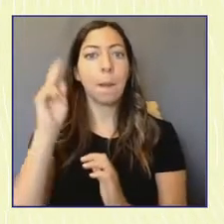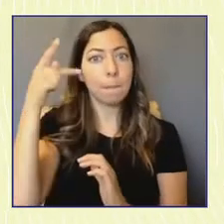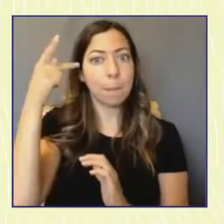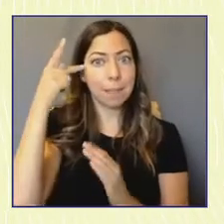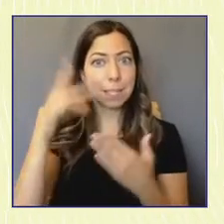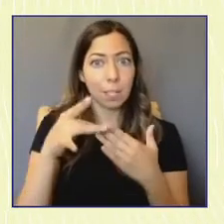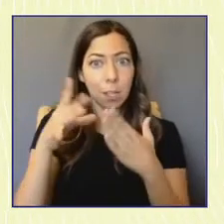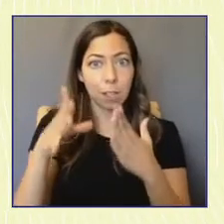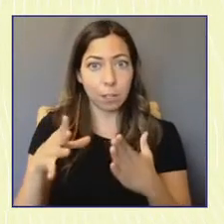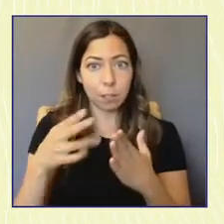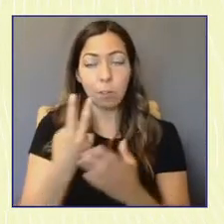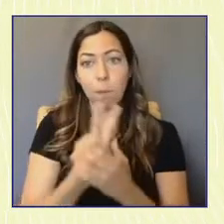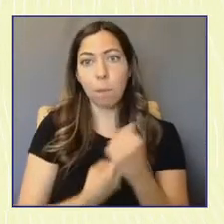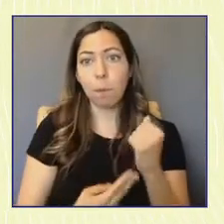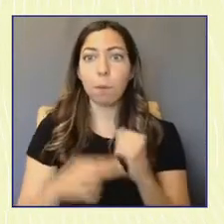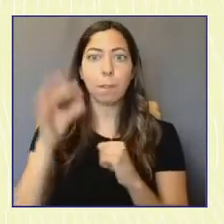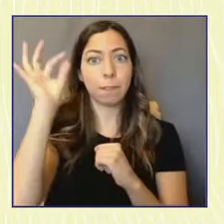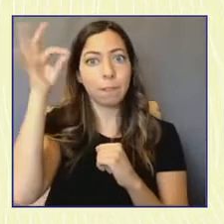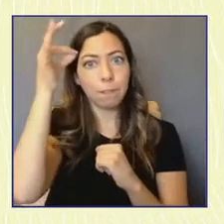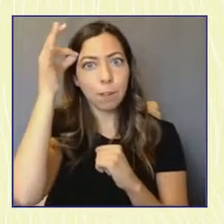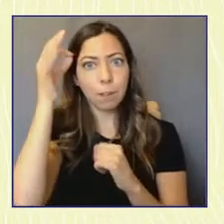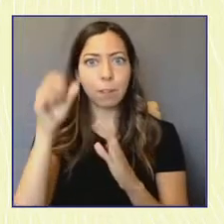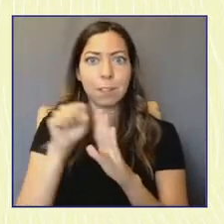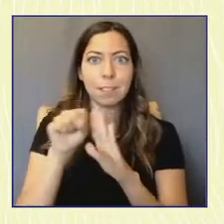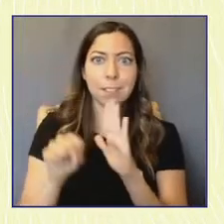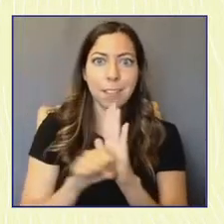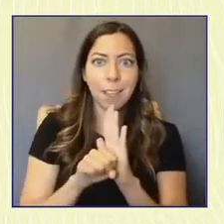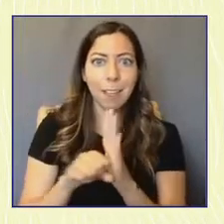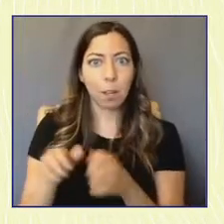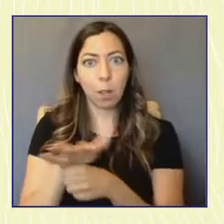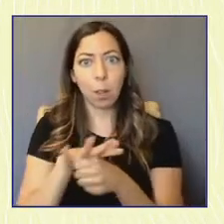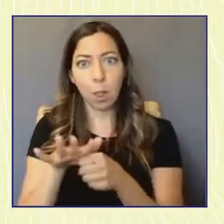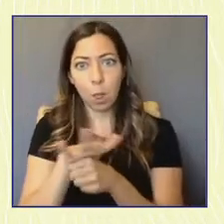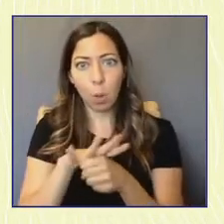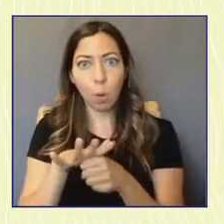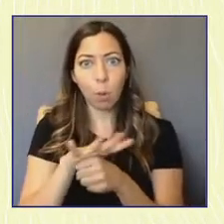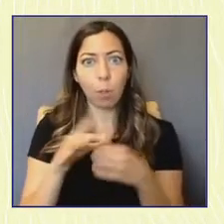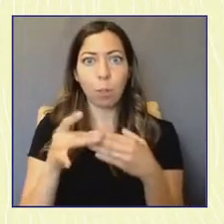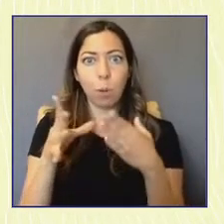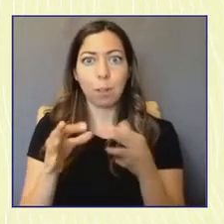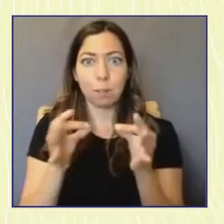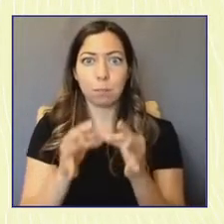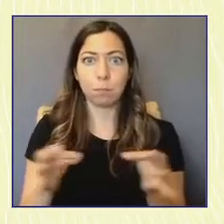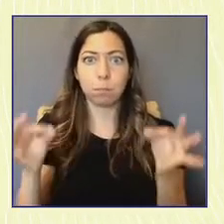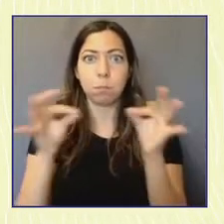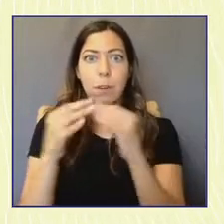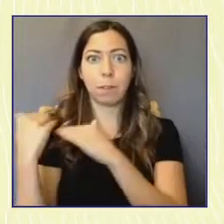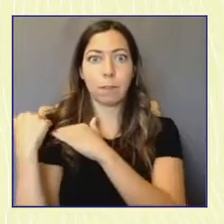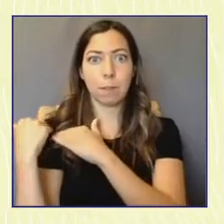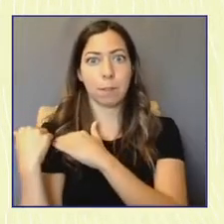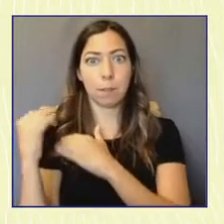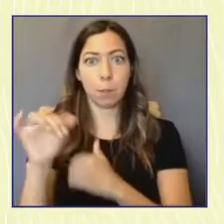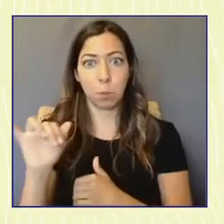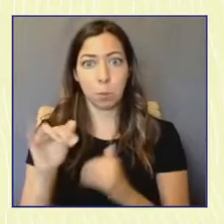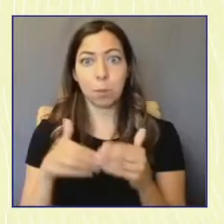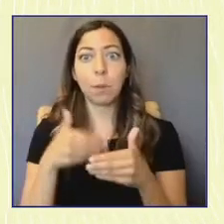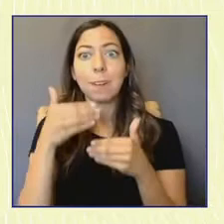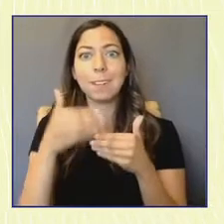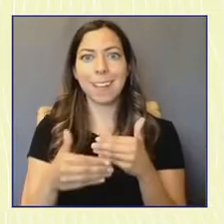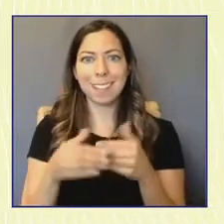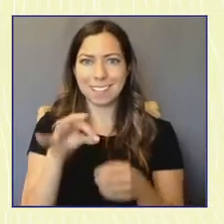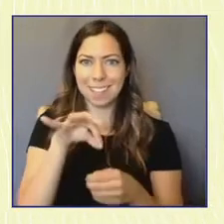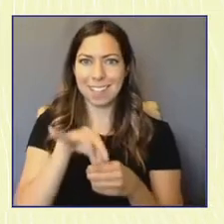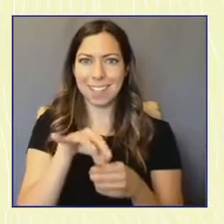state, and local levels, they have an enormous responsibility. Next up, an elected official who has taken up that responsibility